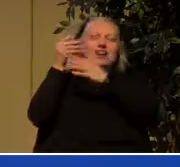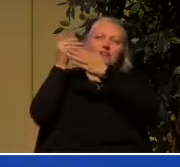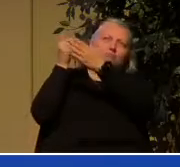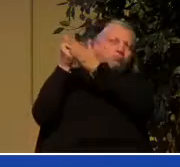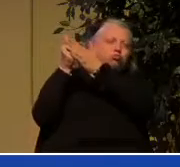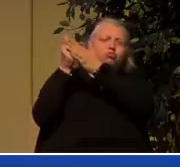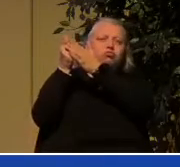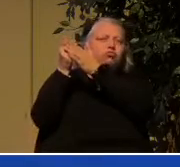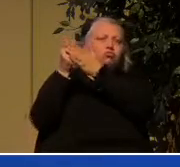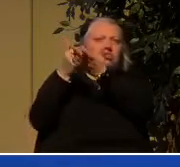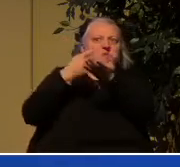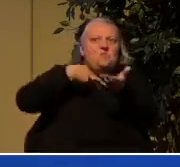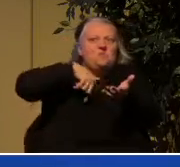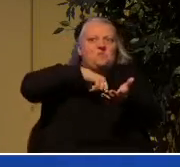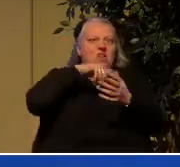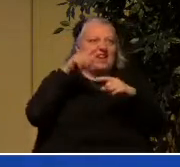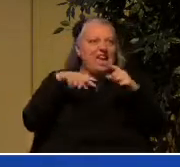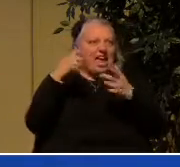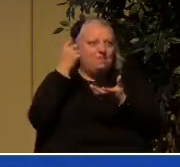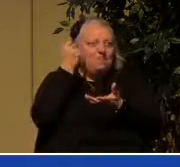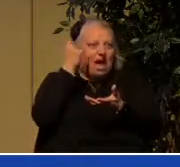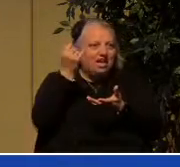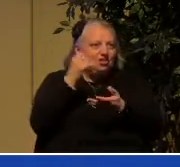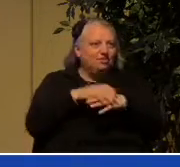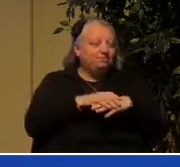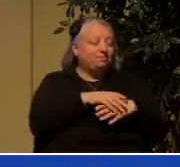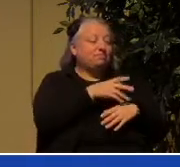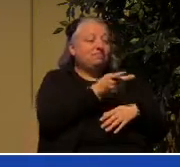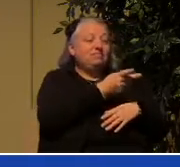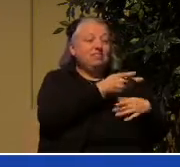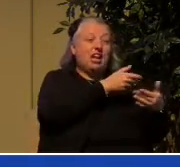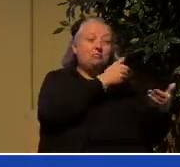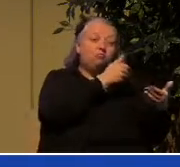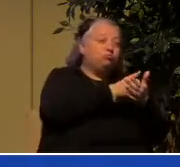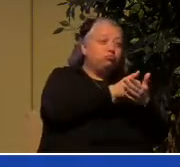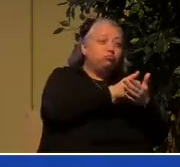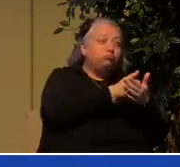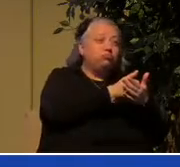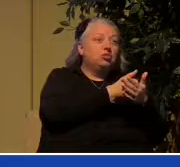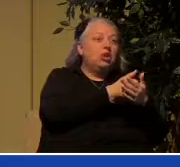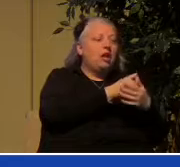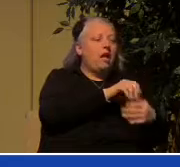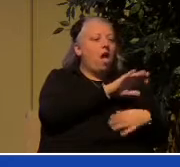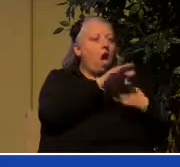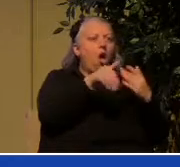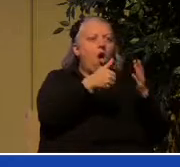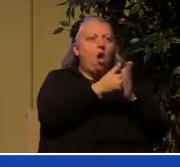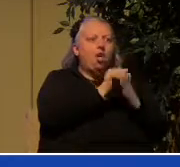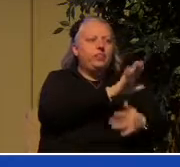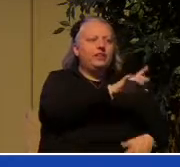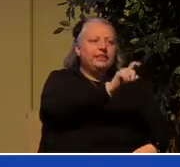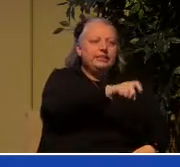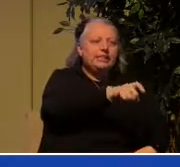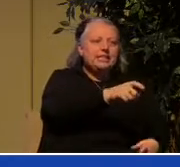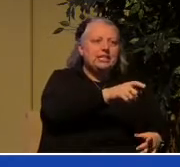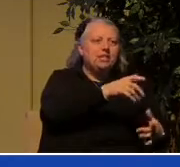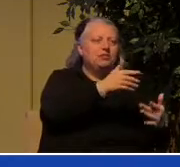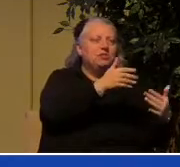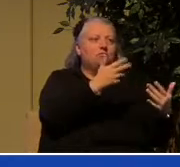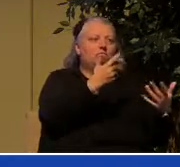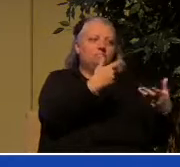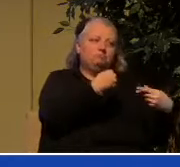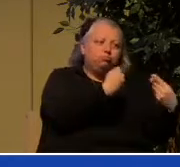an intimacy with each other that we can hardly begin to imagine. All their needs were met. Life was truly